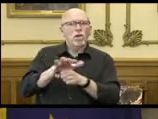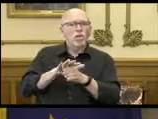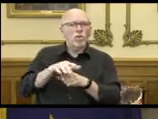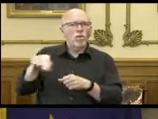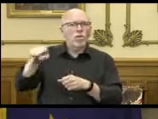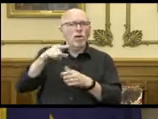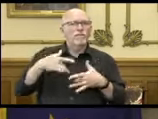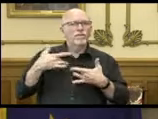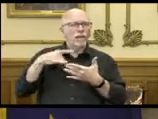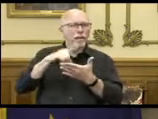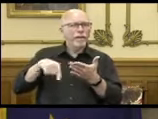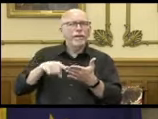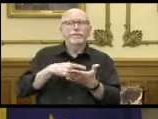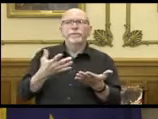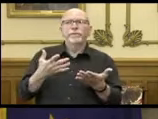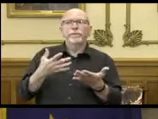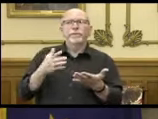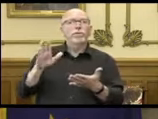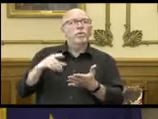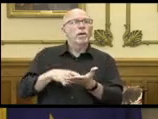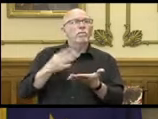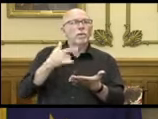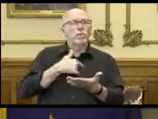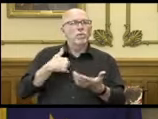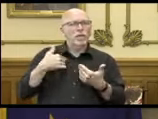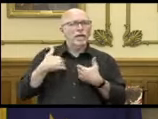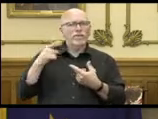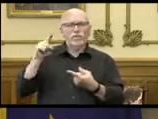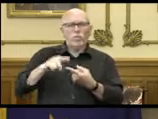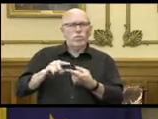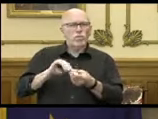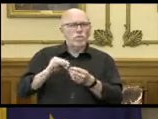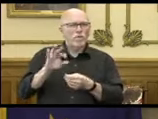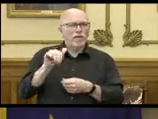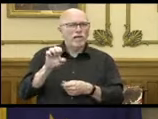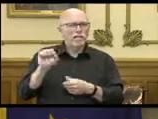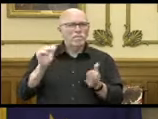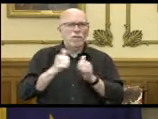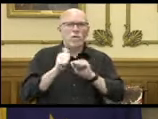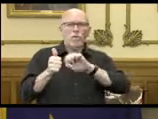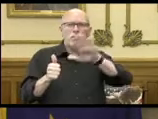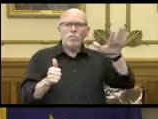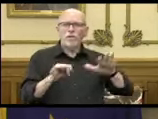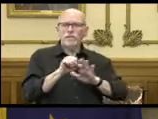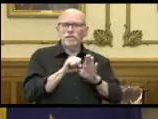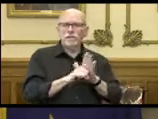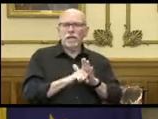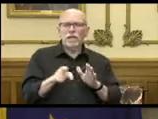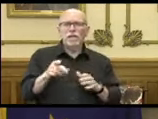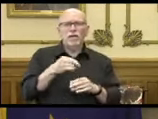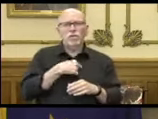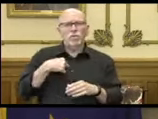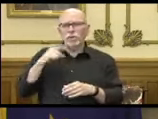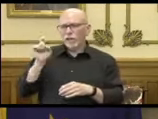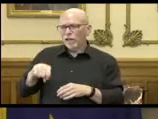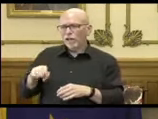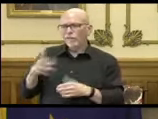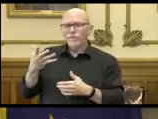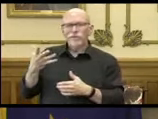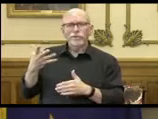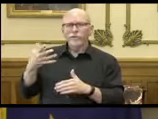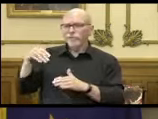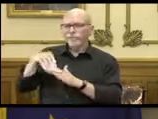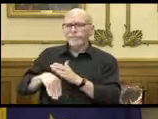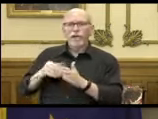being canceled. Their basic arguments were we have a relatively low number of cases compared to other parts of the state and we're having to look at tightening our